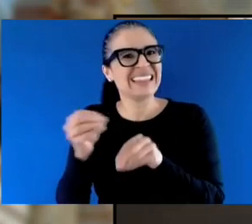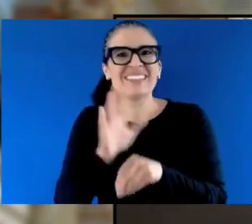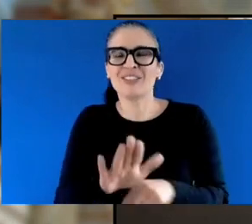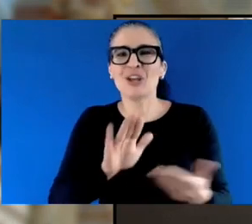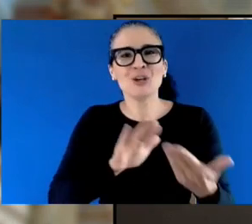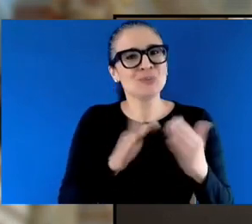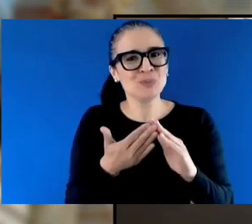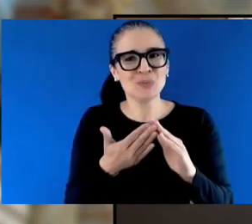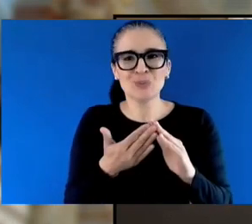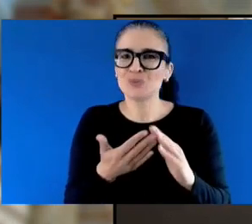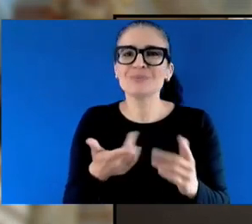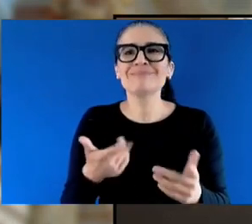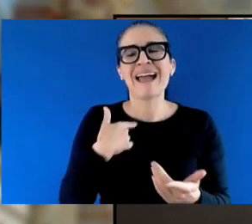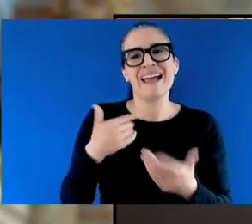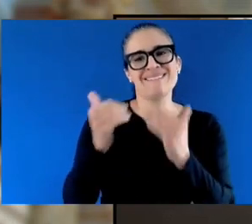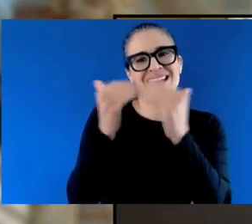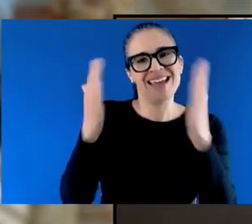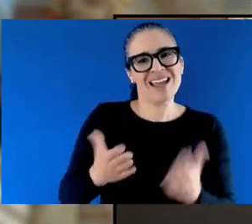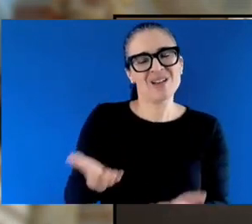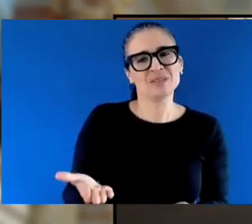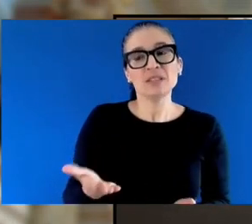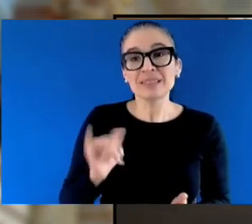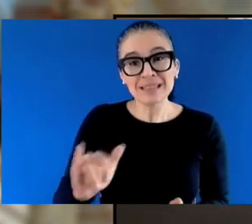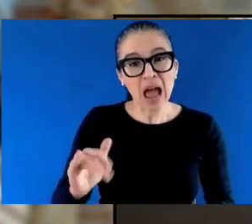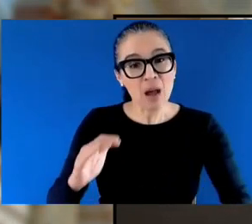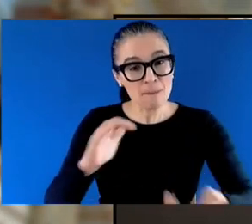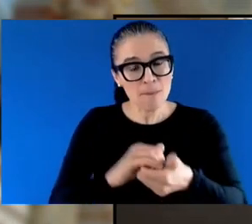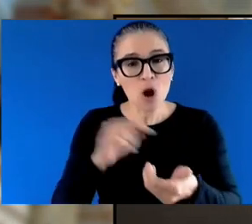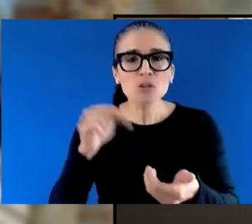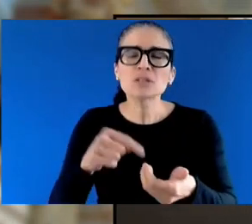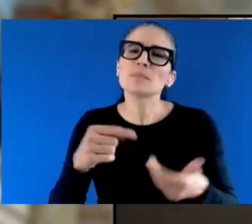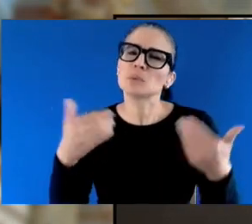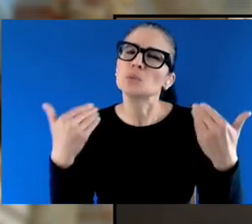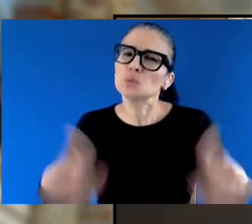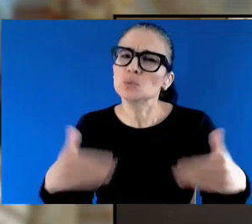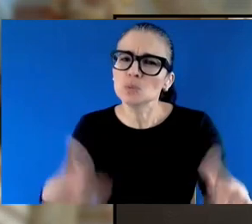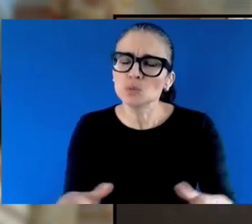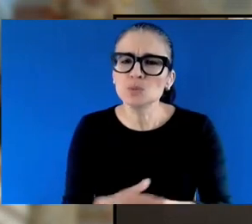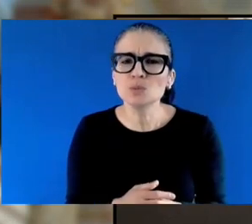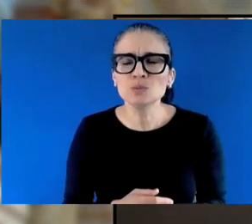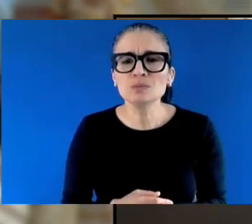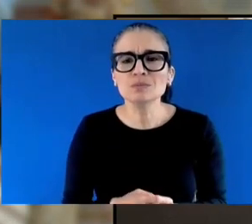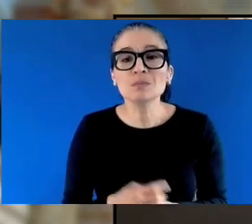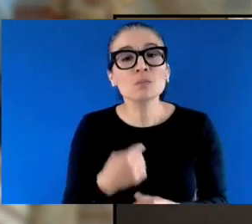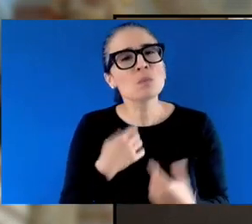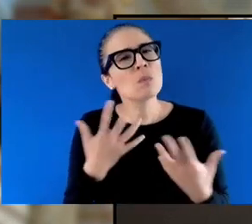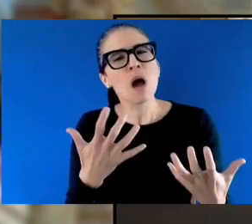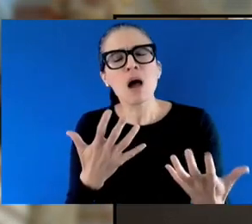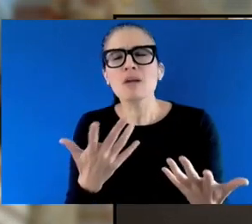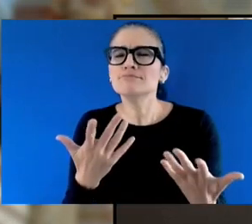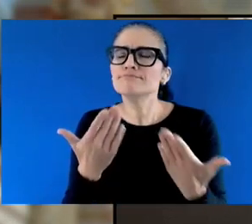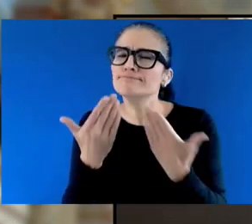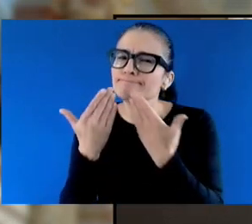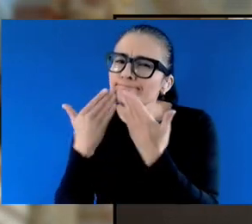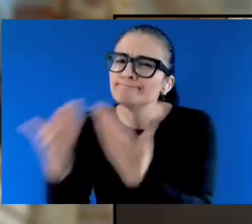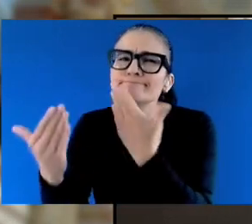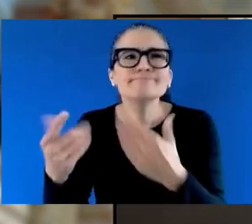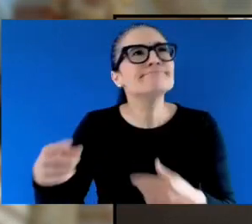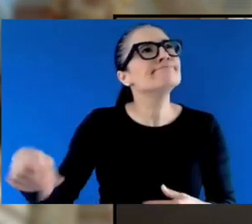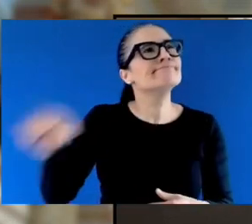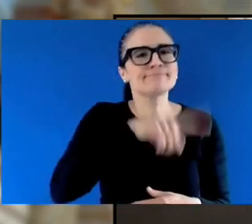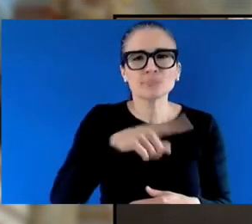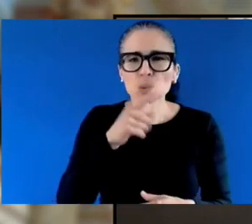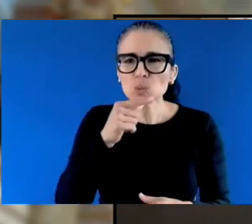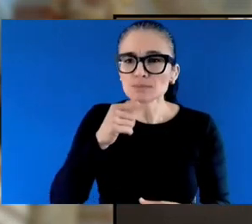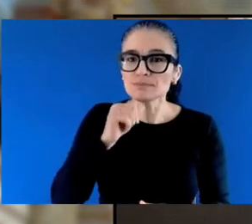Thank you to all of the non-profits throughout British Columbia for their work each and every day to deliver safe and affordable